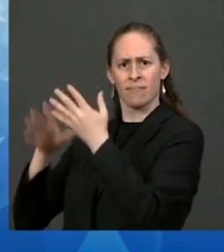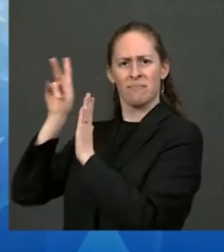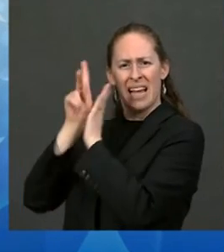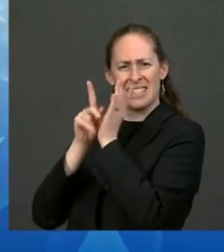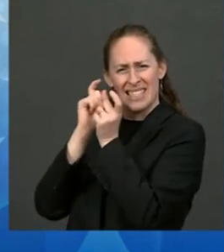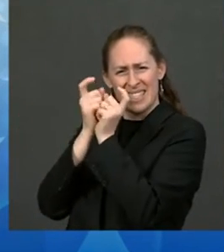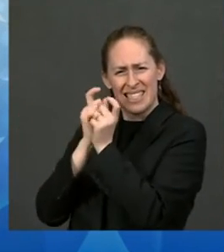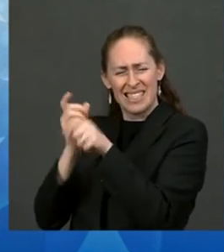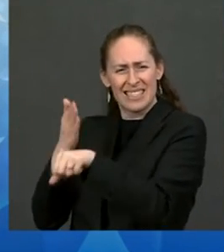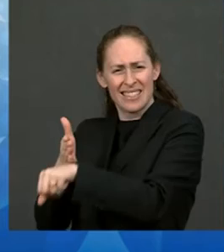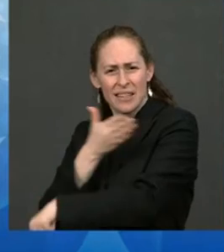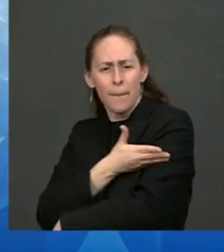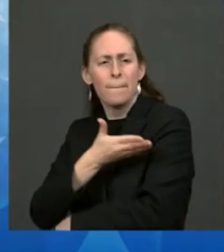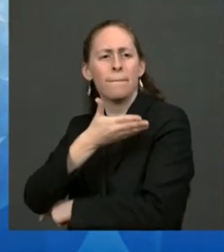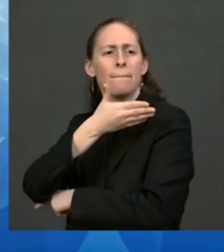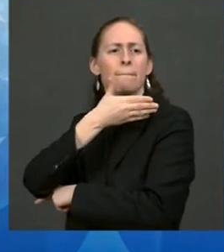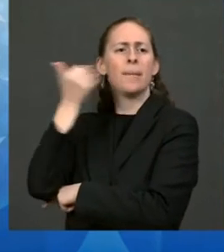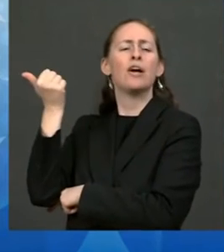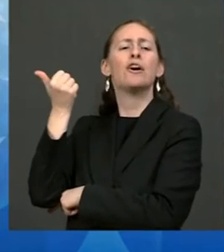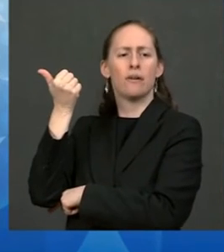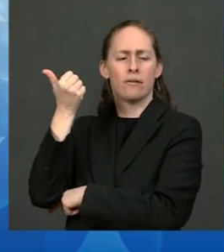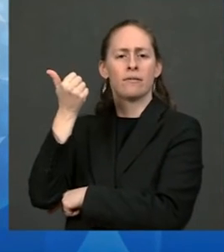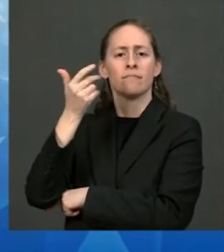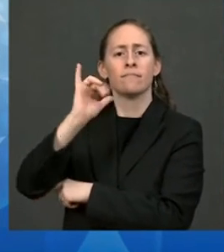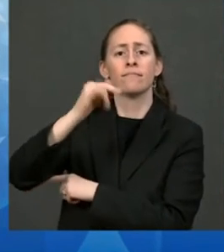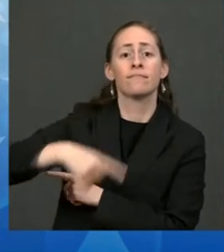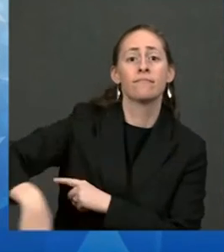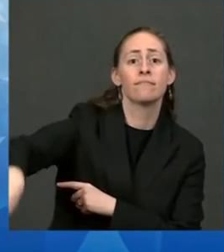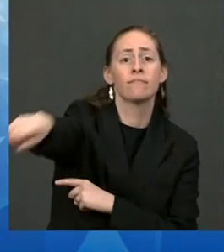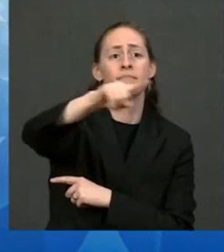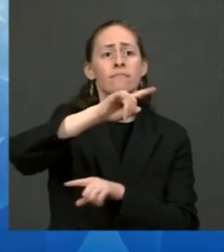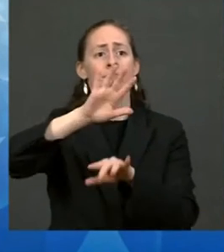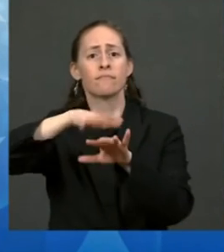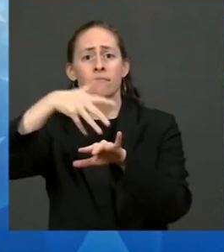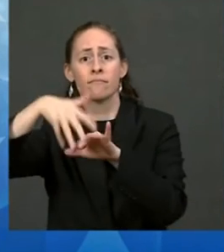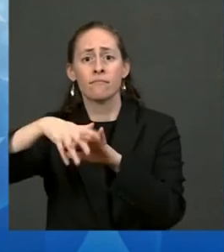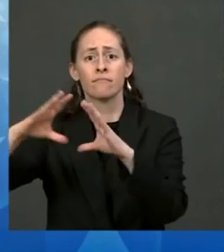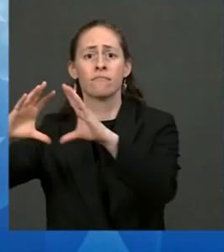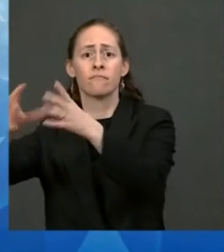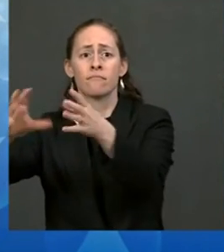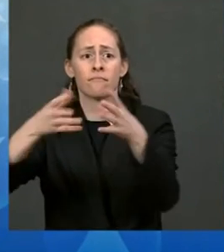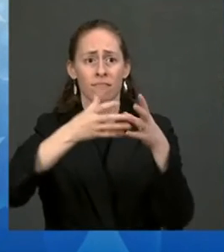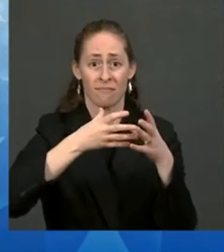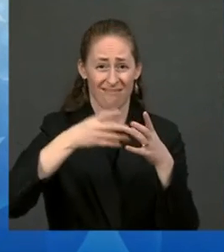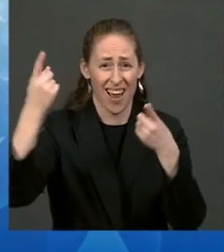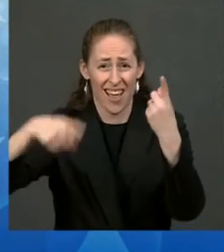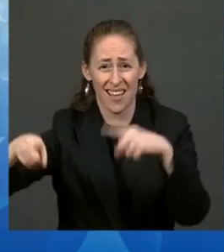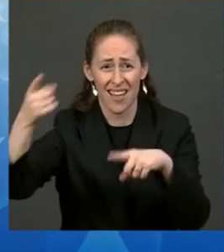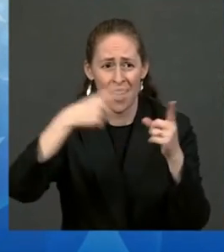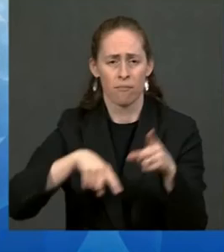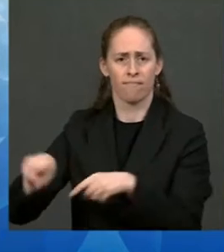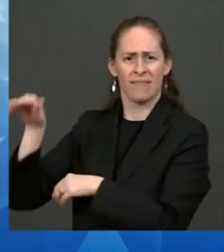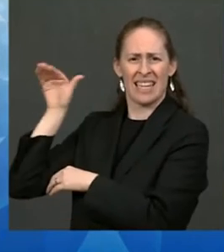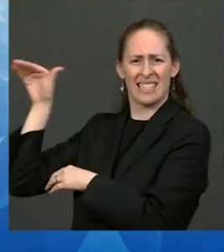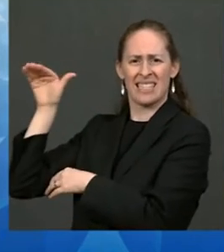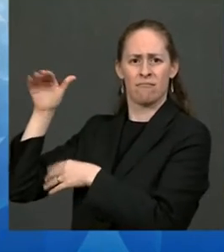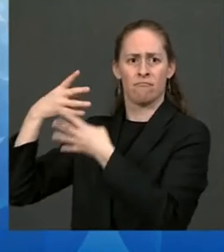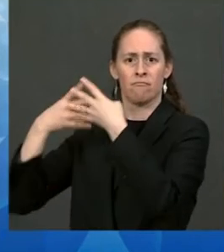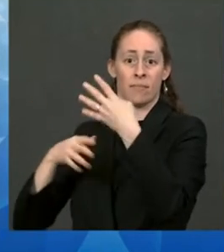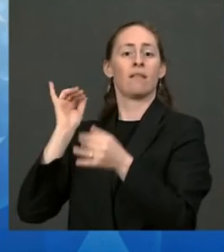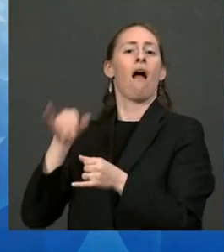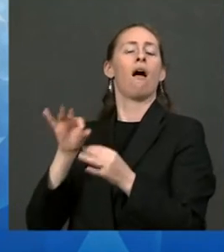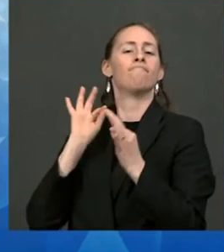consultation is the accepted way of doing business in Indian country. In 2008,